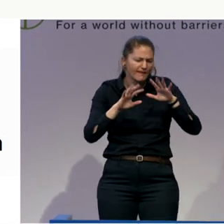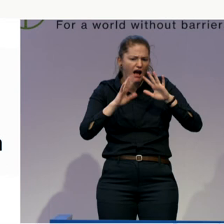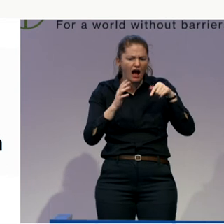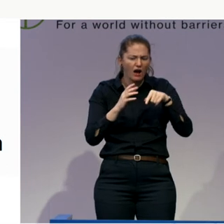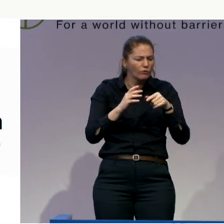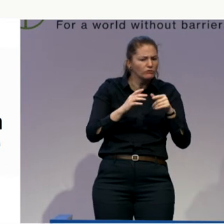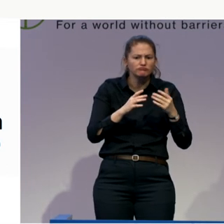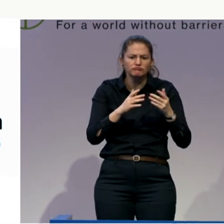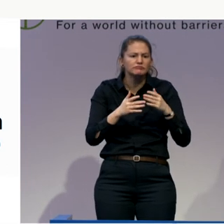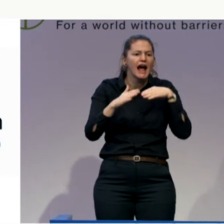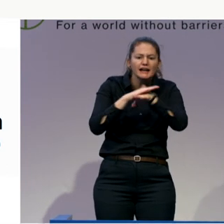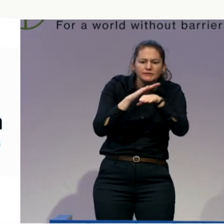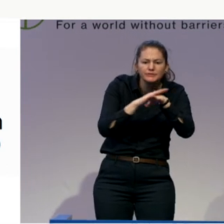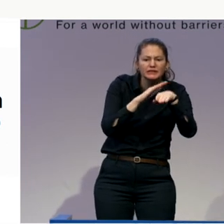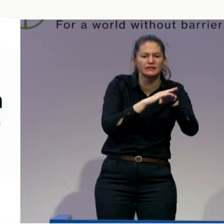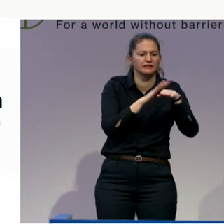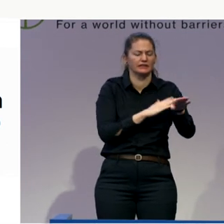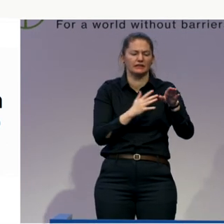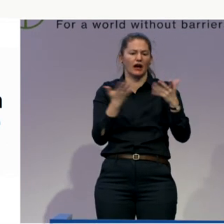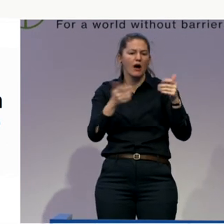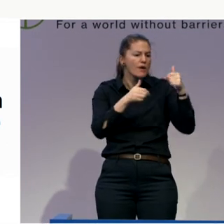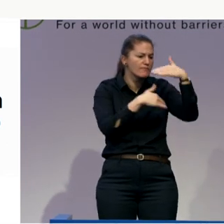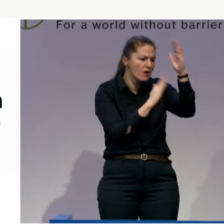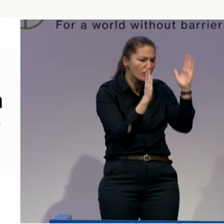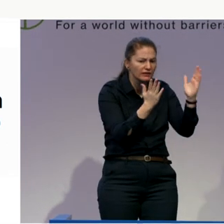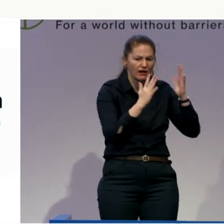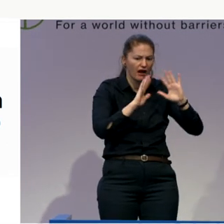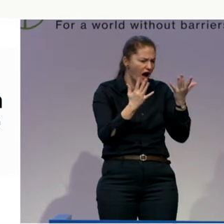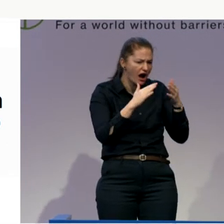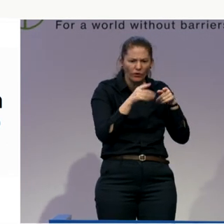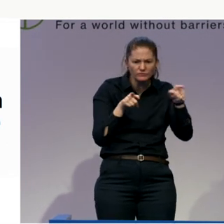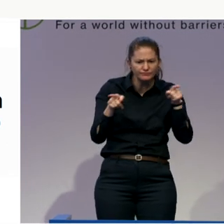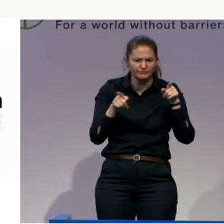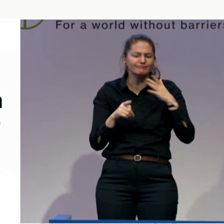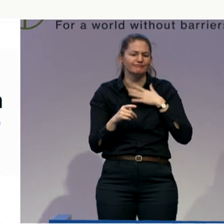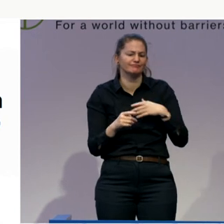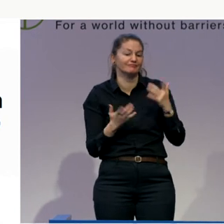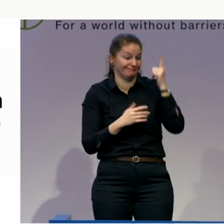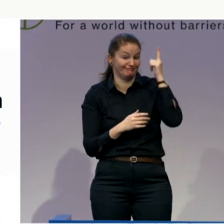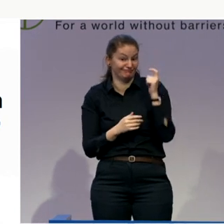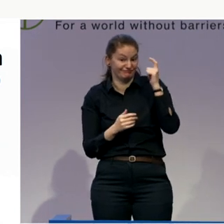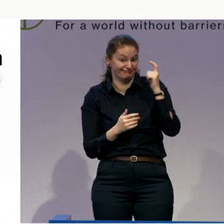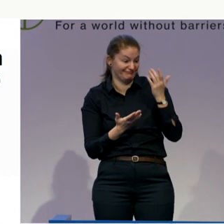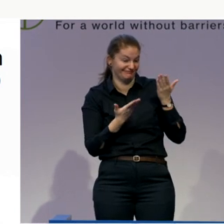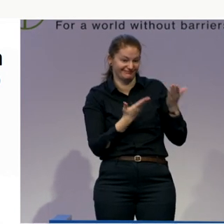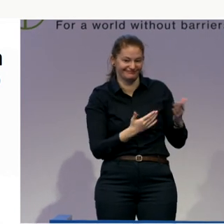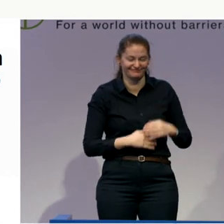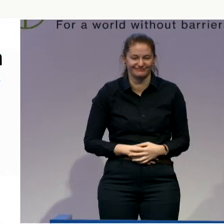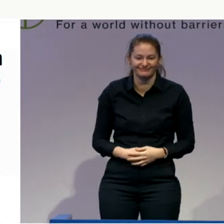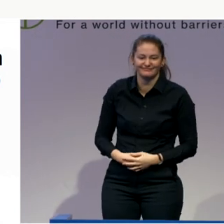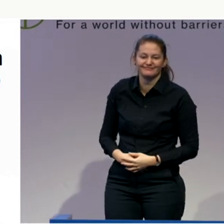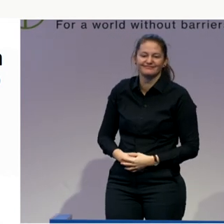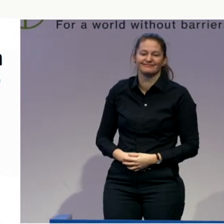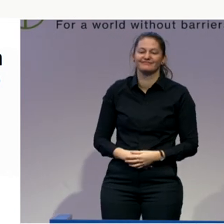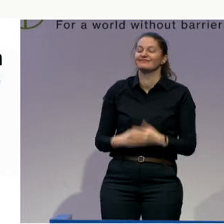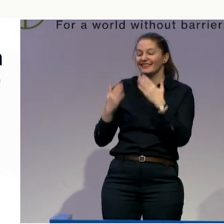So, if I might ask you, Tom, to kick off in an inimitable way. Fine. Thank you very much for having me, Tom.